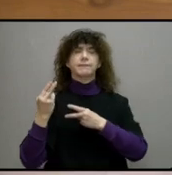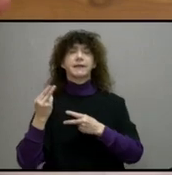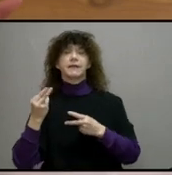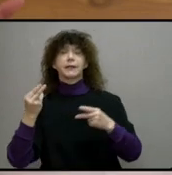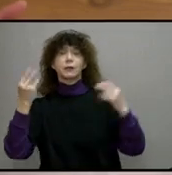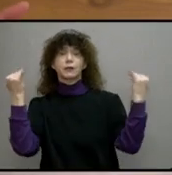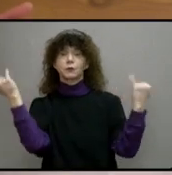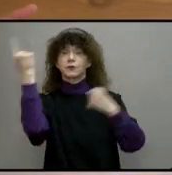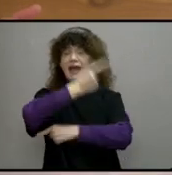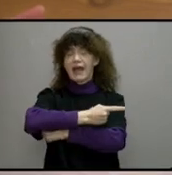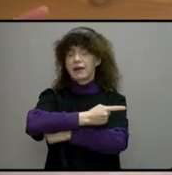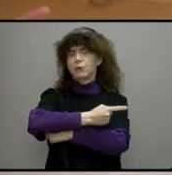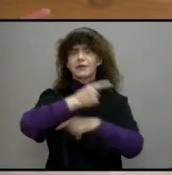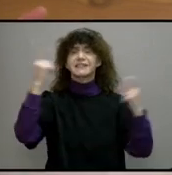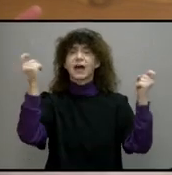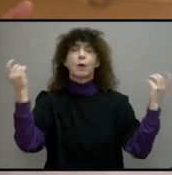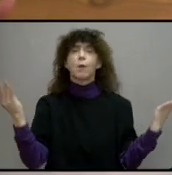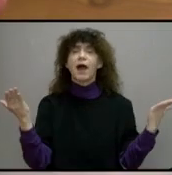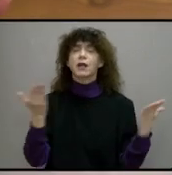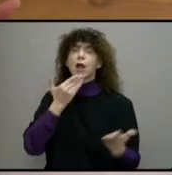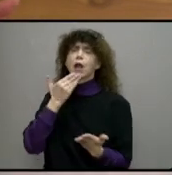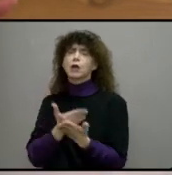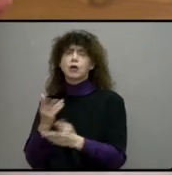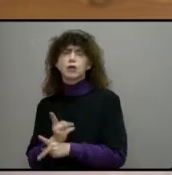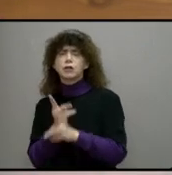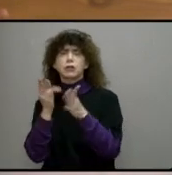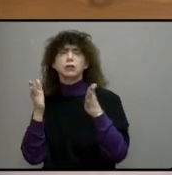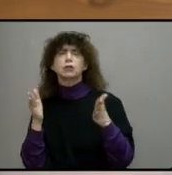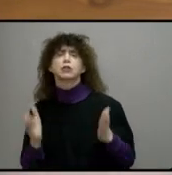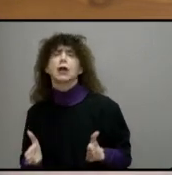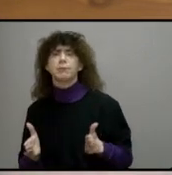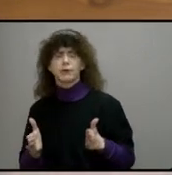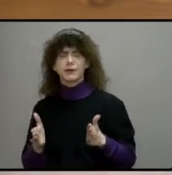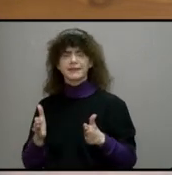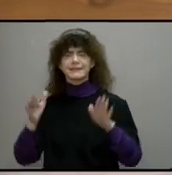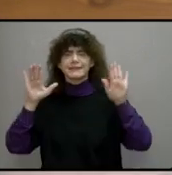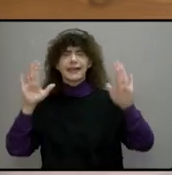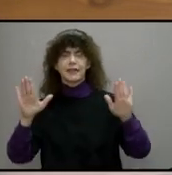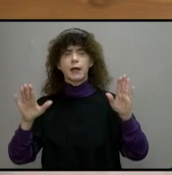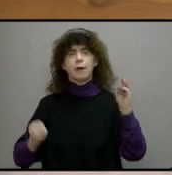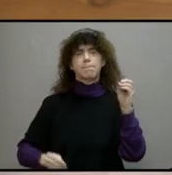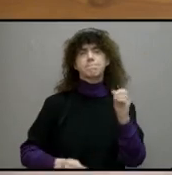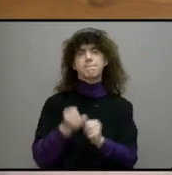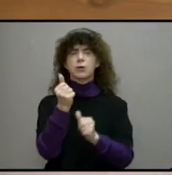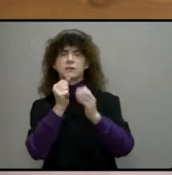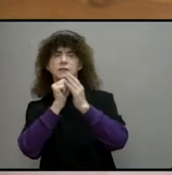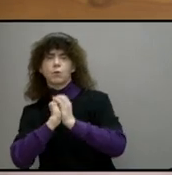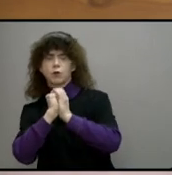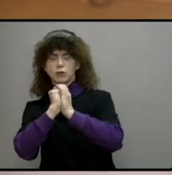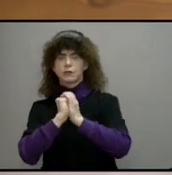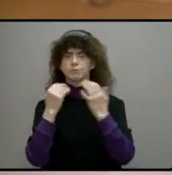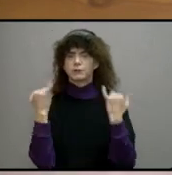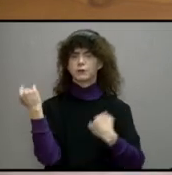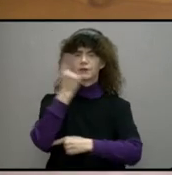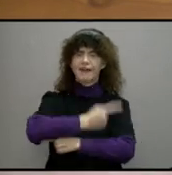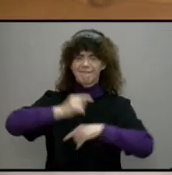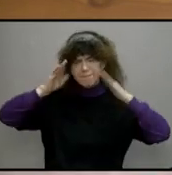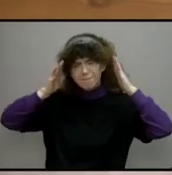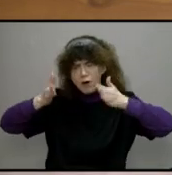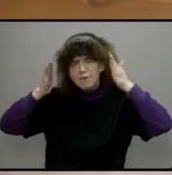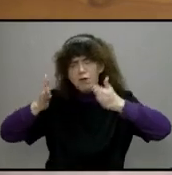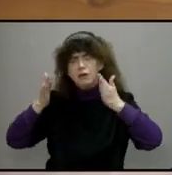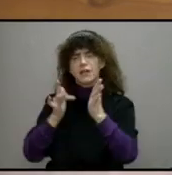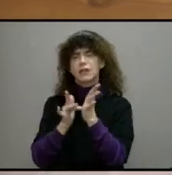Good Shepherd Sunday. Most all the pieces of our worship this morning point to Jesus as the Good Shepherd.